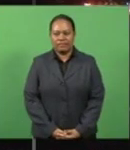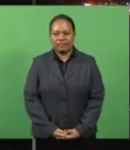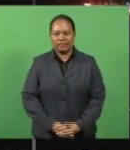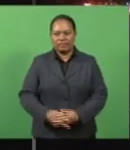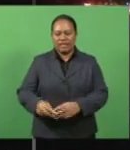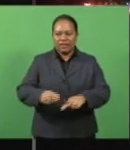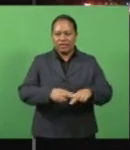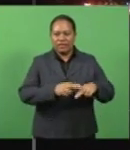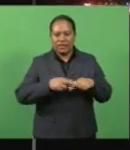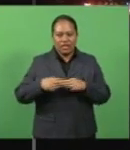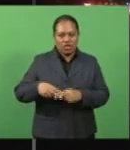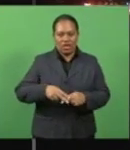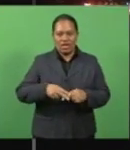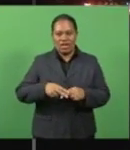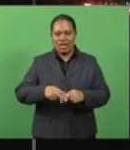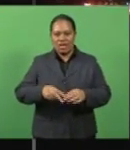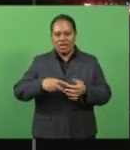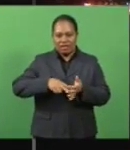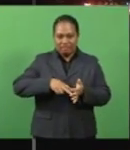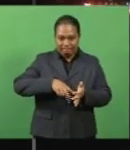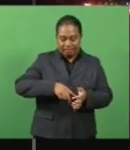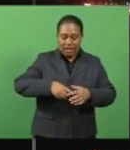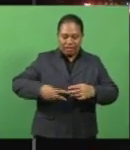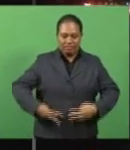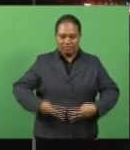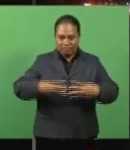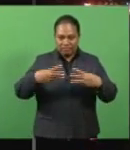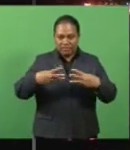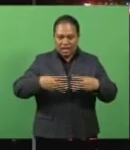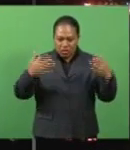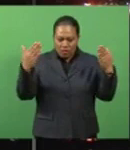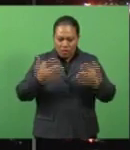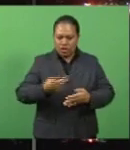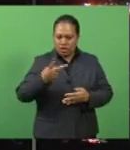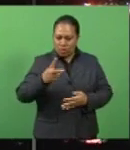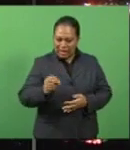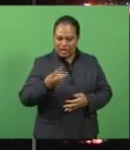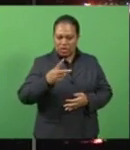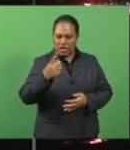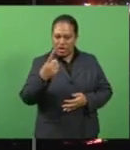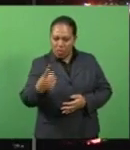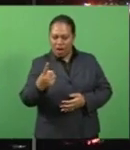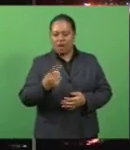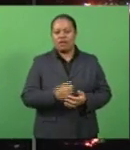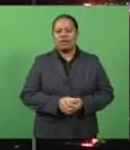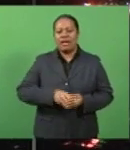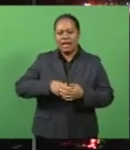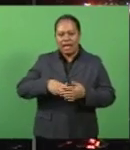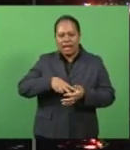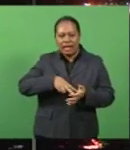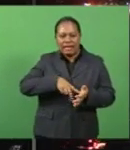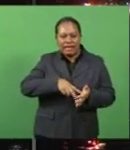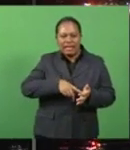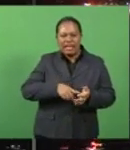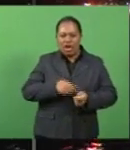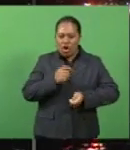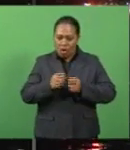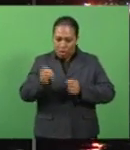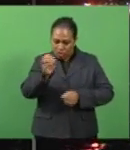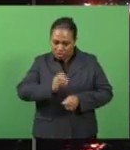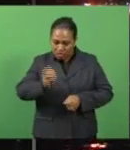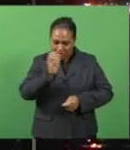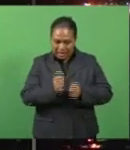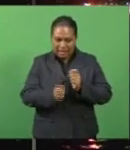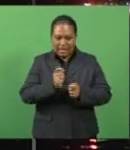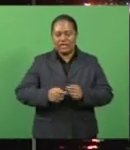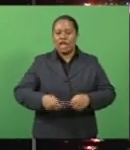Fiji Mbati head coach Brandon Koston's main focus is the 2021 Rugby League World Cup as the October test against New Zealand